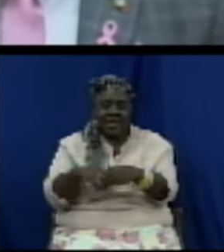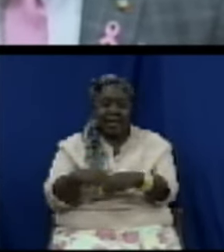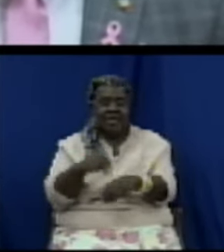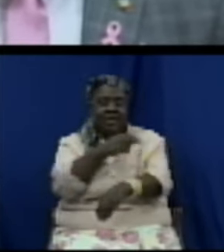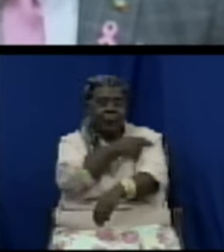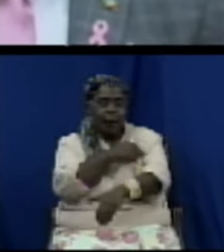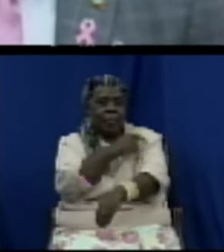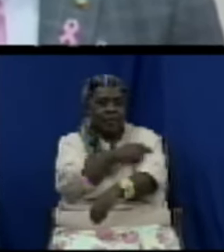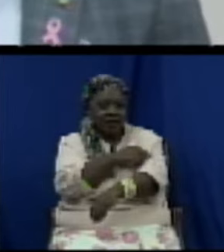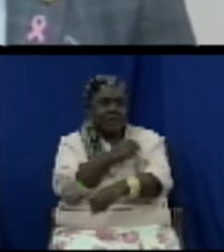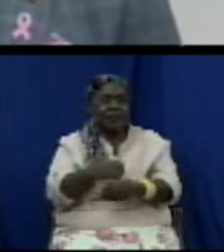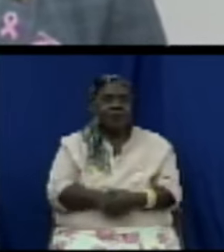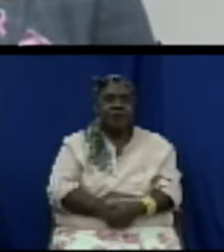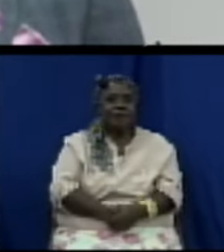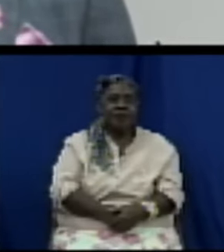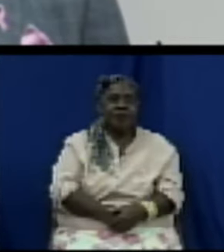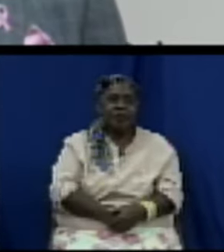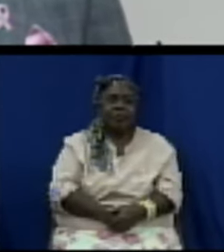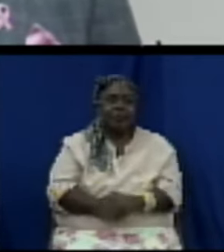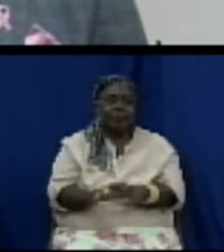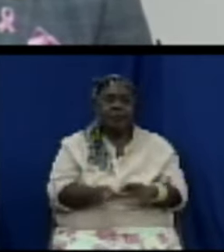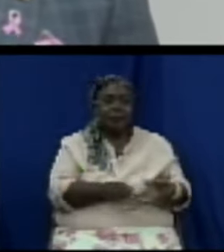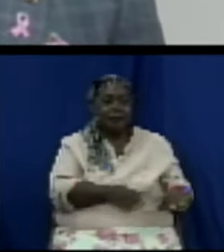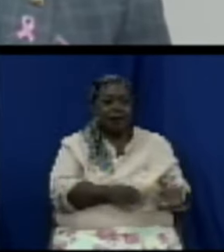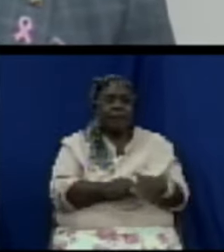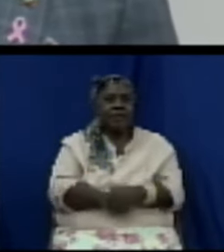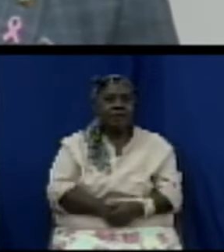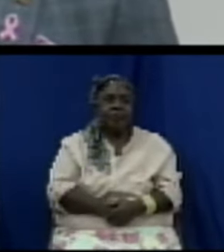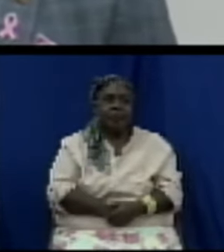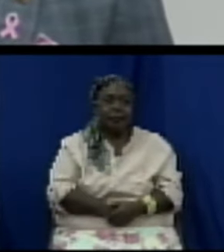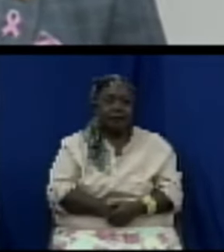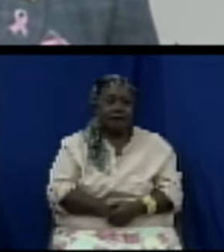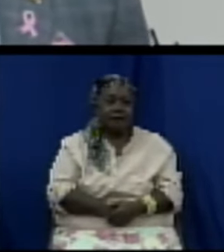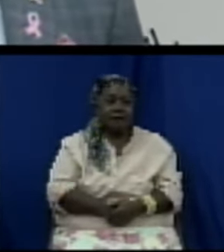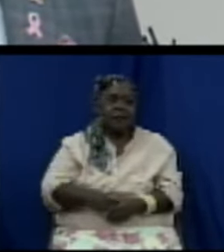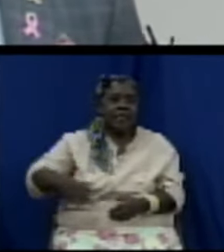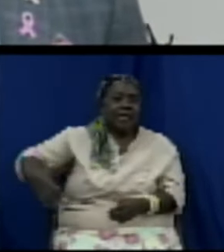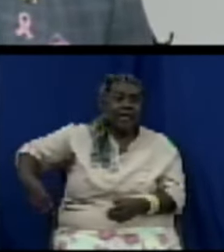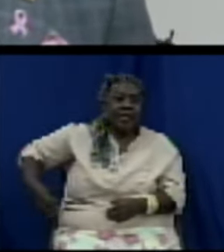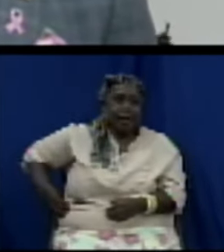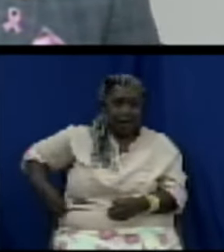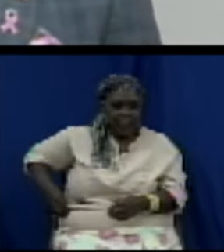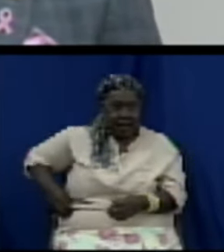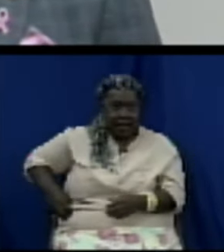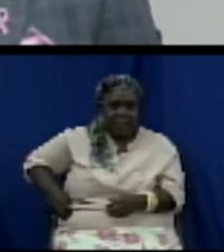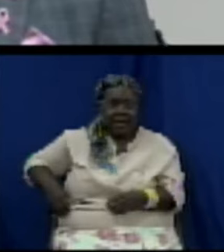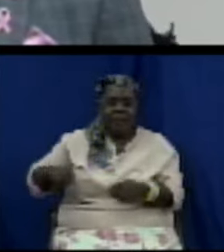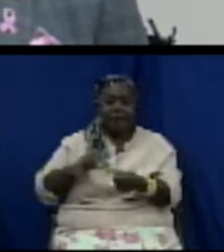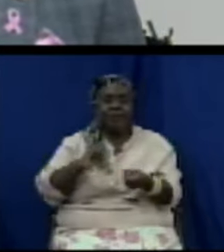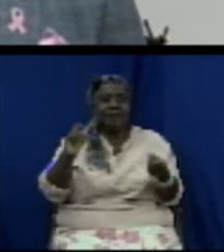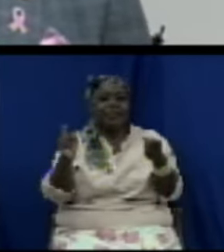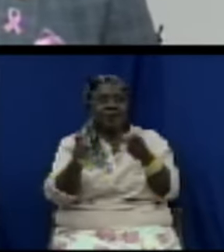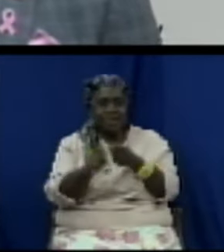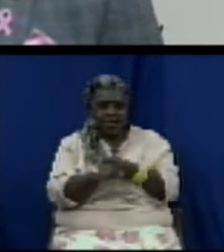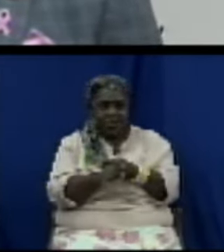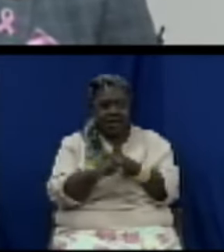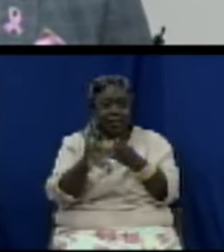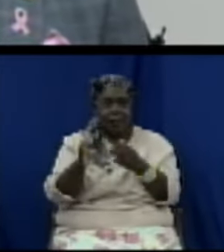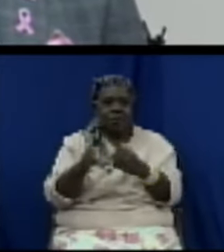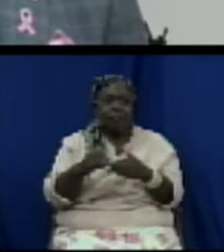country and the renal transplant program. We had another meeting last week where we brought all